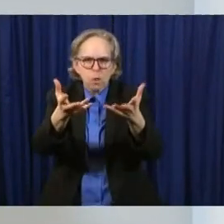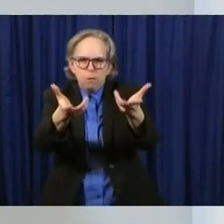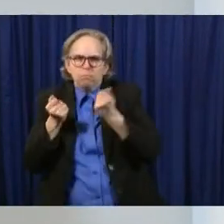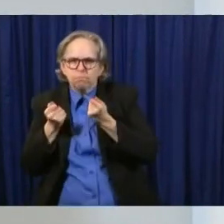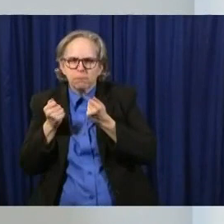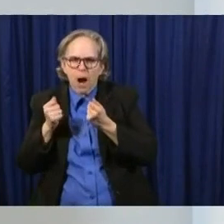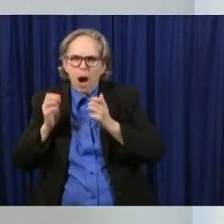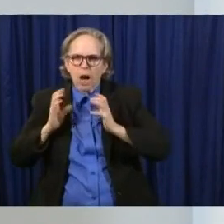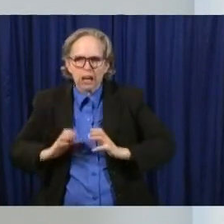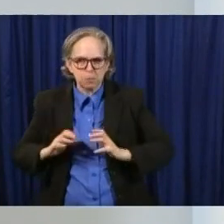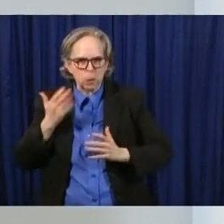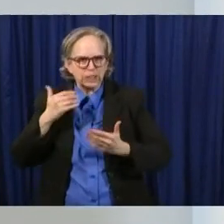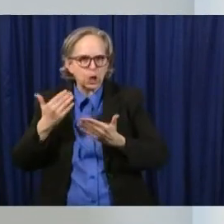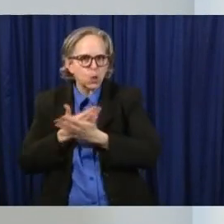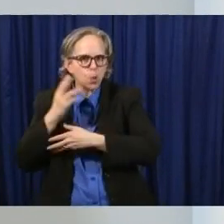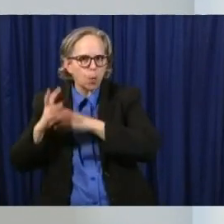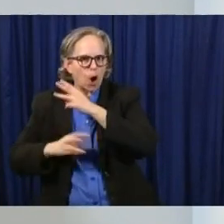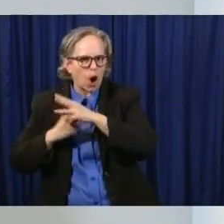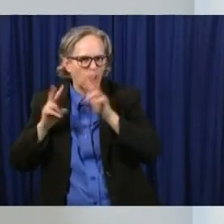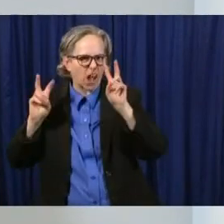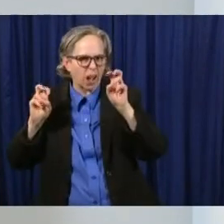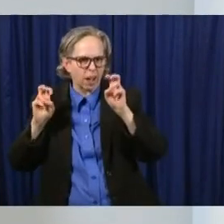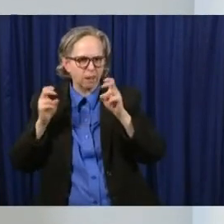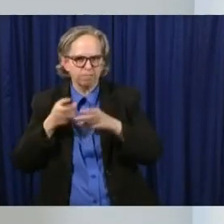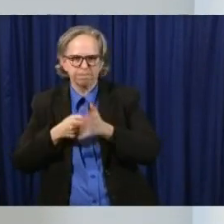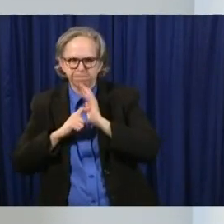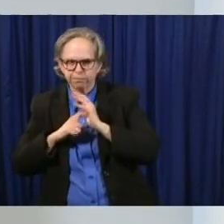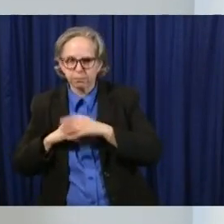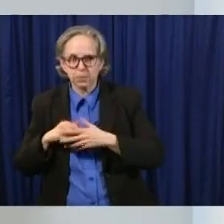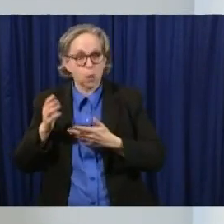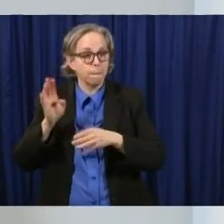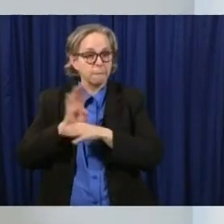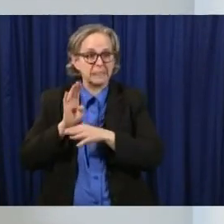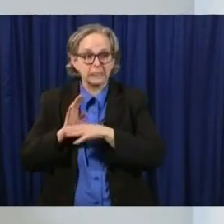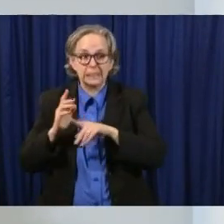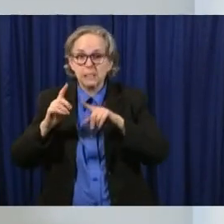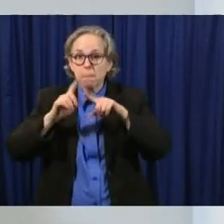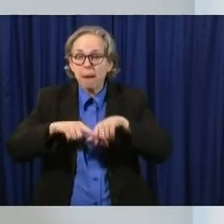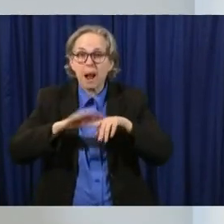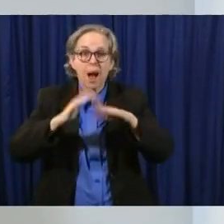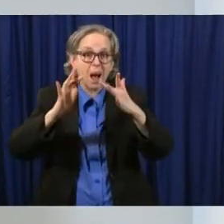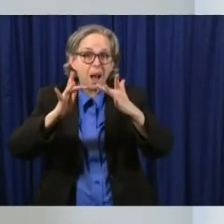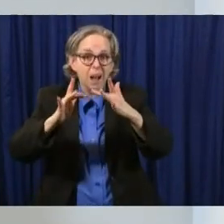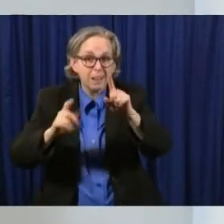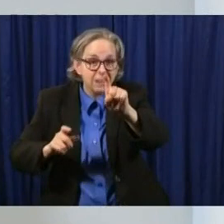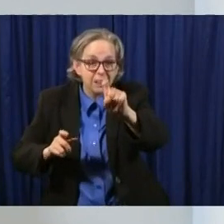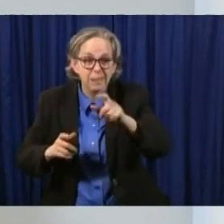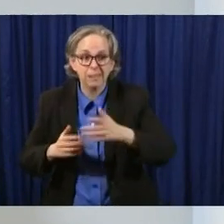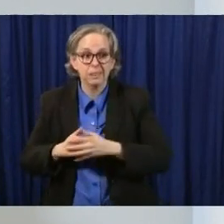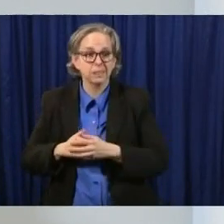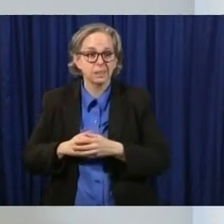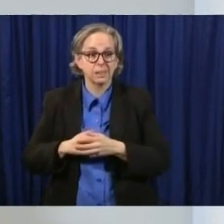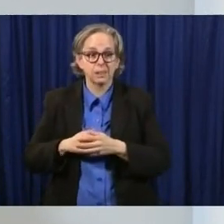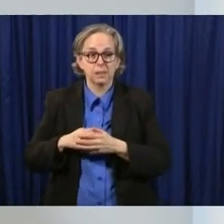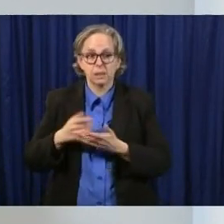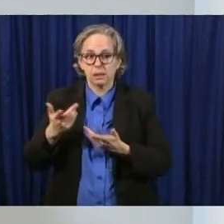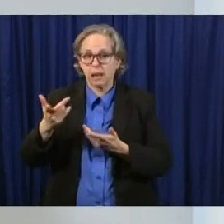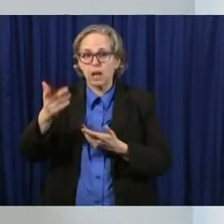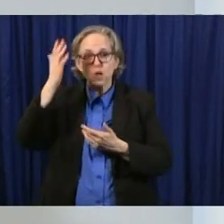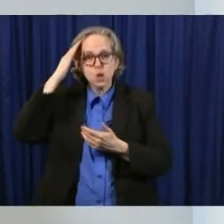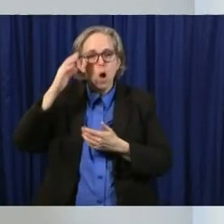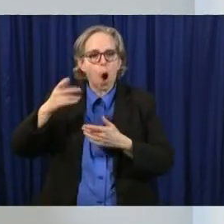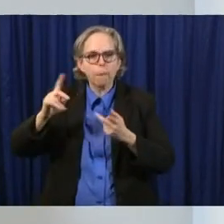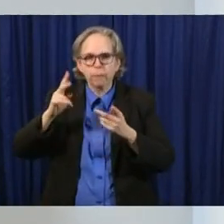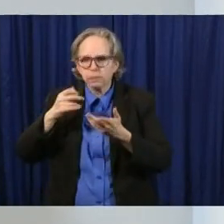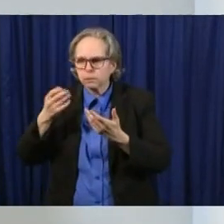doing innovating thing innovative things online and many of them are doing curb you know curbside services others i've talked